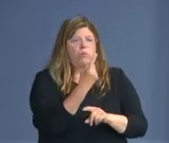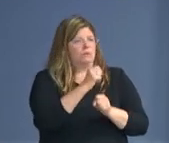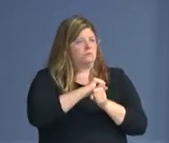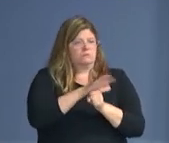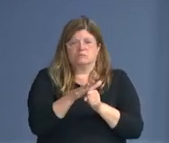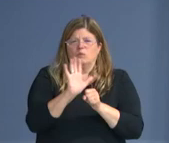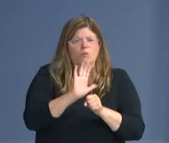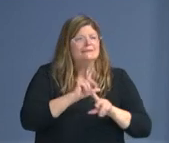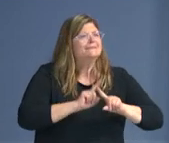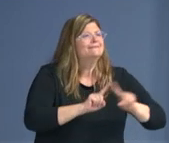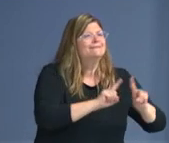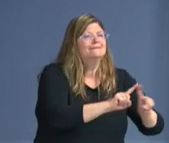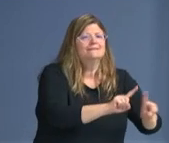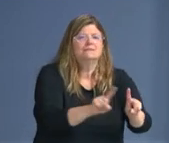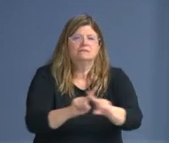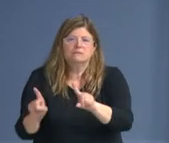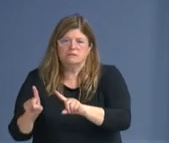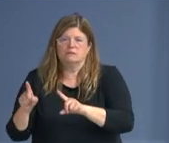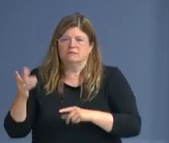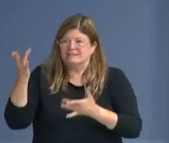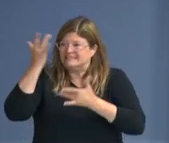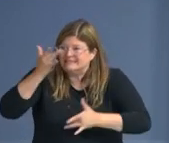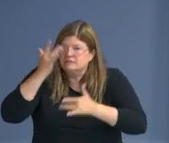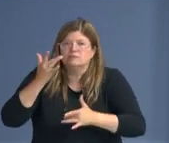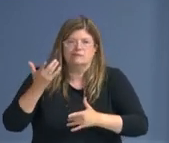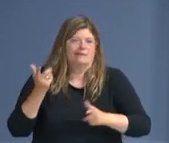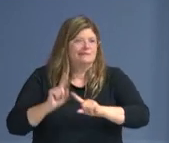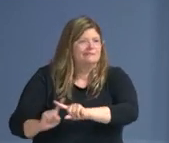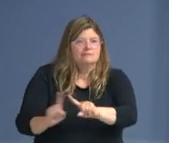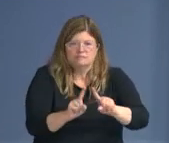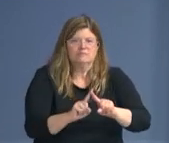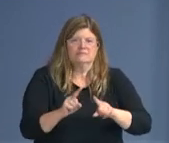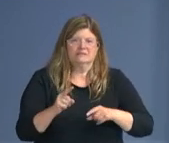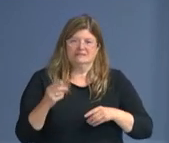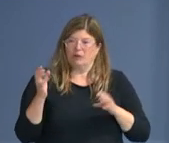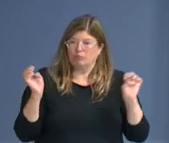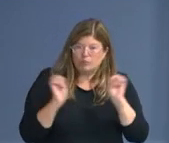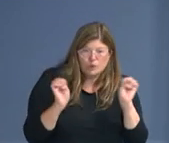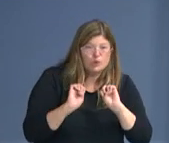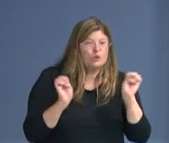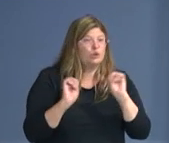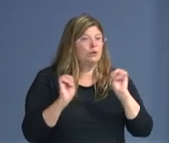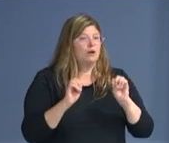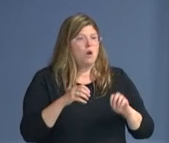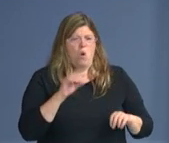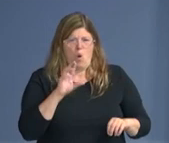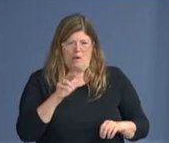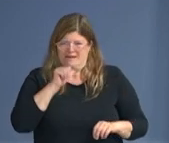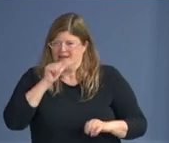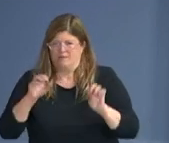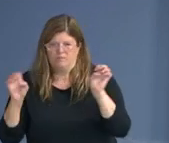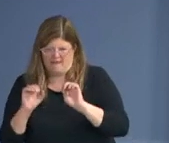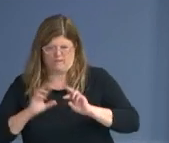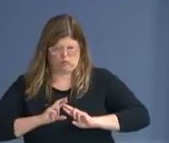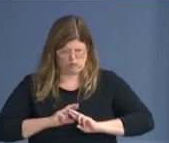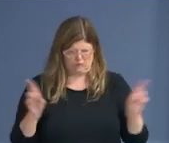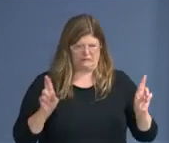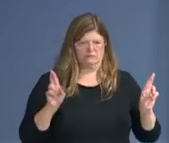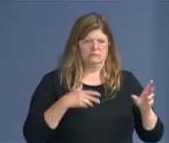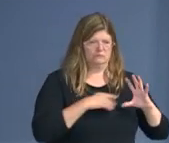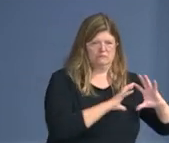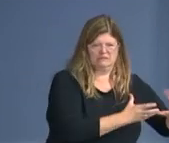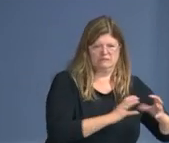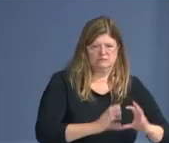being able to respond to urgent and emergent issues that are non-COVID-related in our community in late summer,